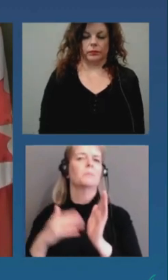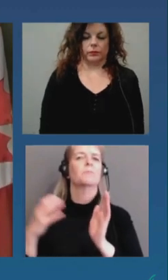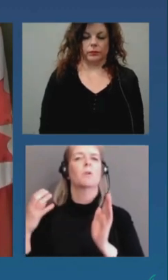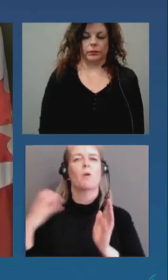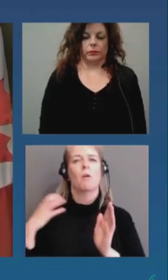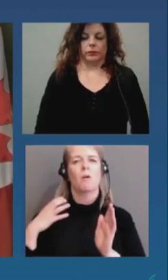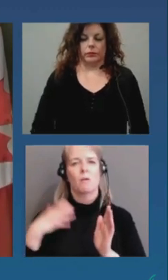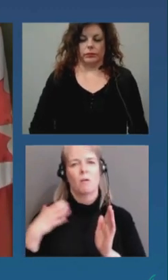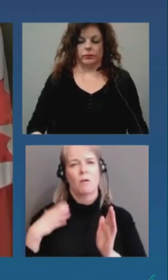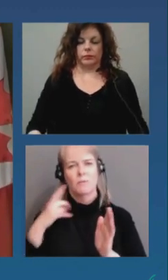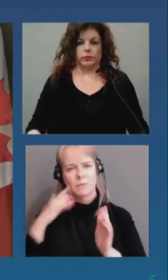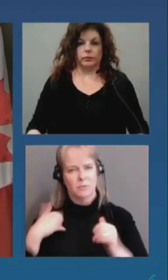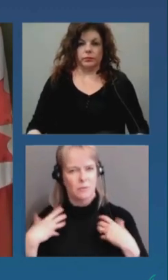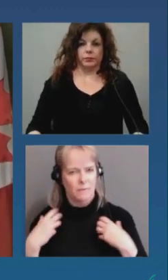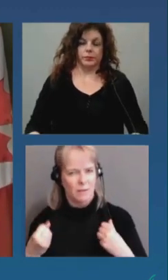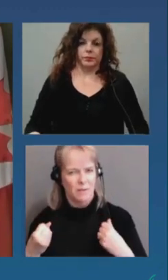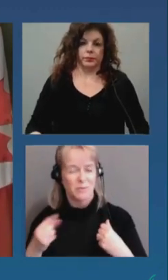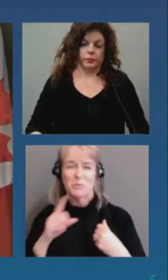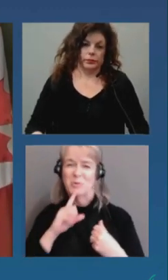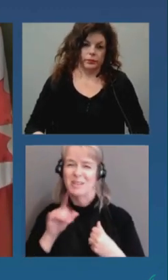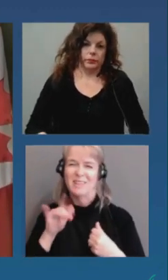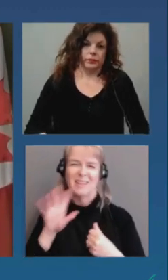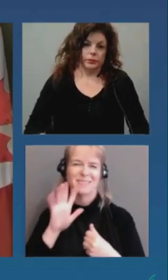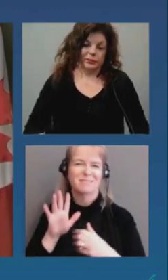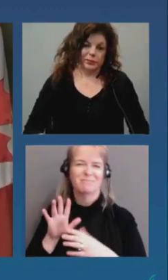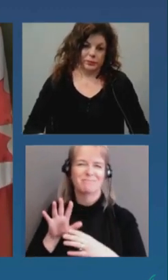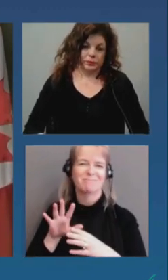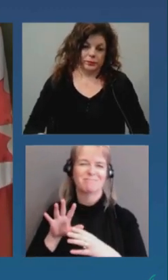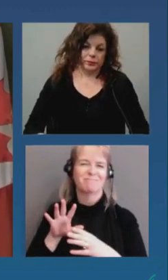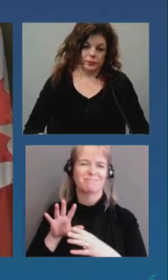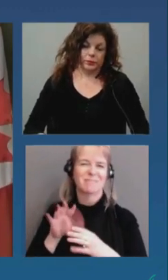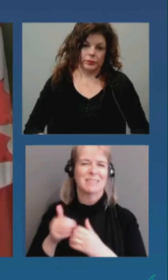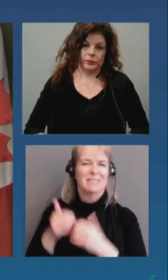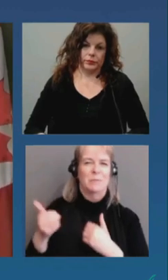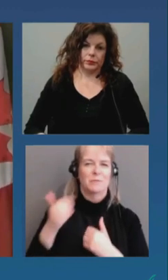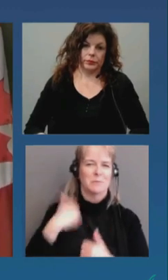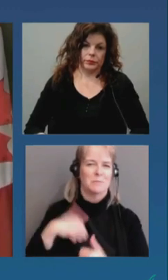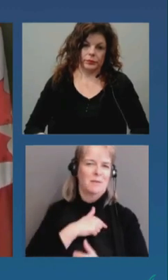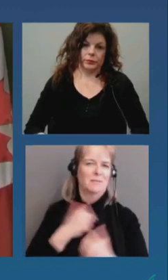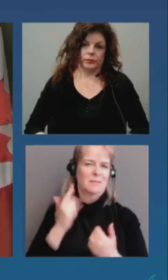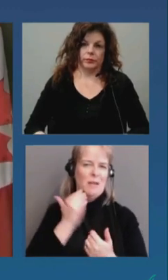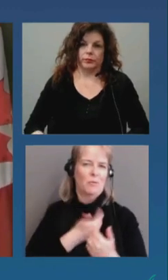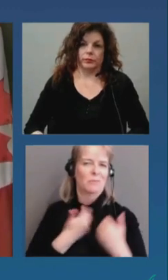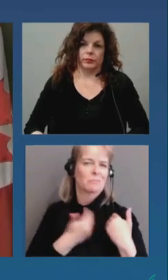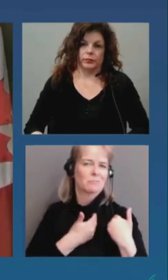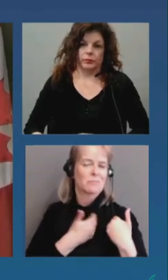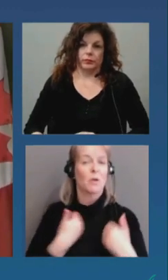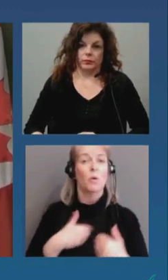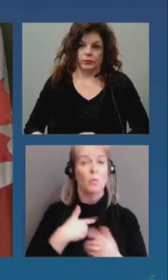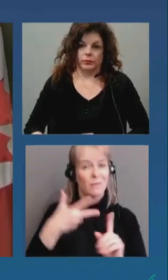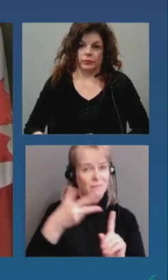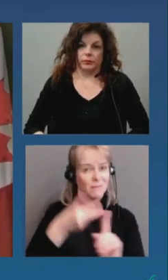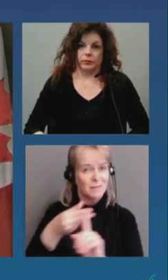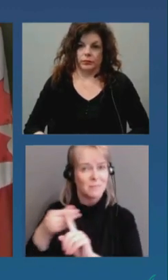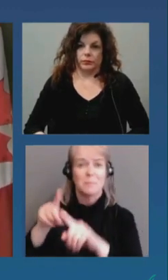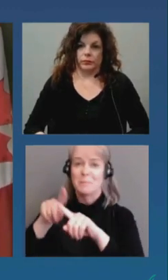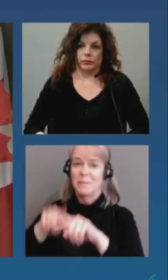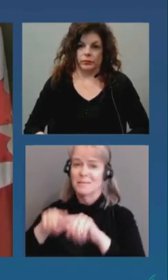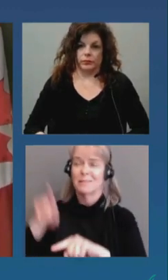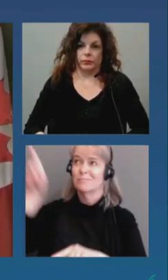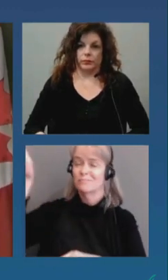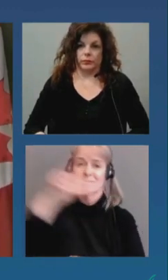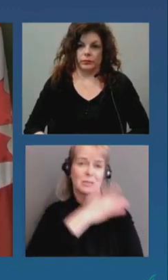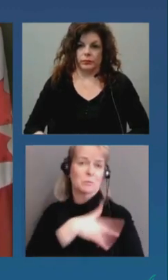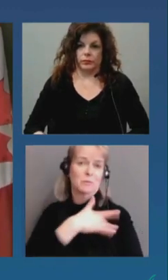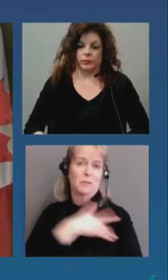know it's it's a little bit out of our realm uh we we vaccinate based on the provincial direction and we have some uh local